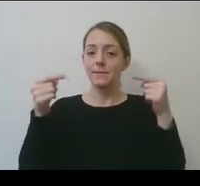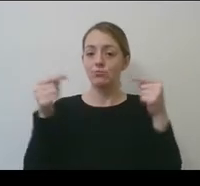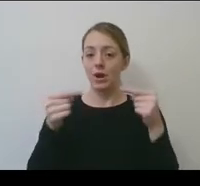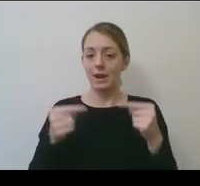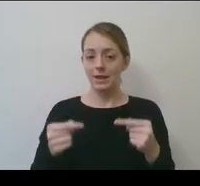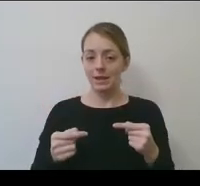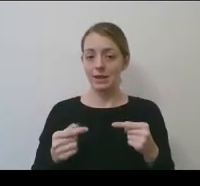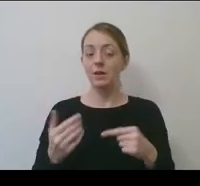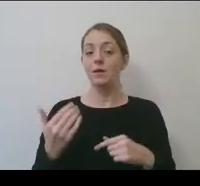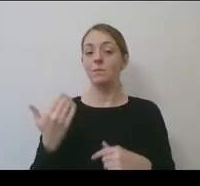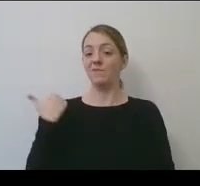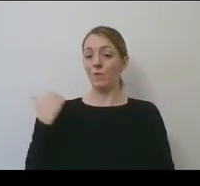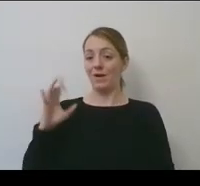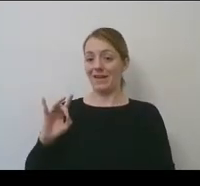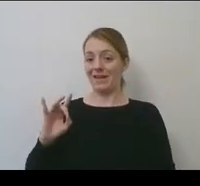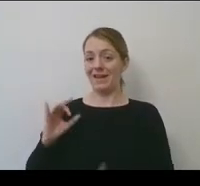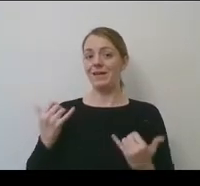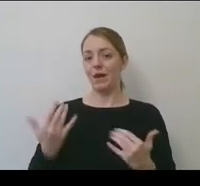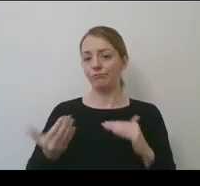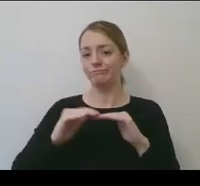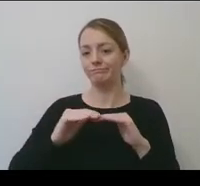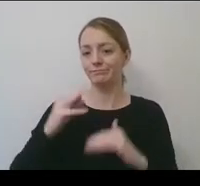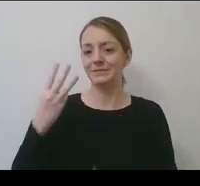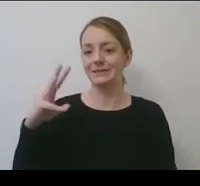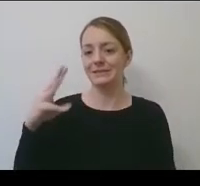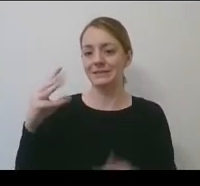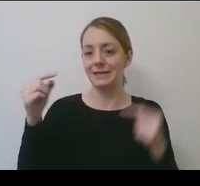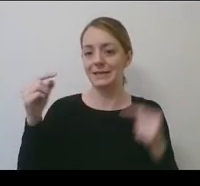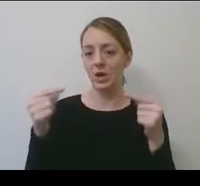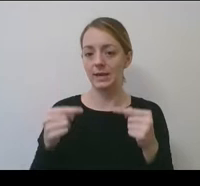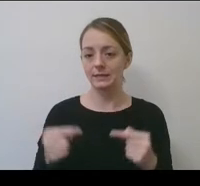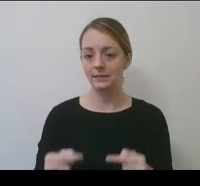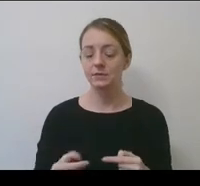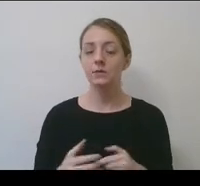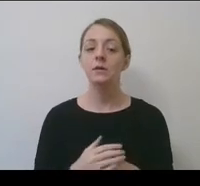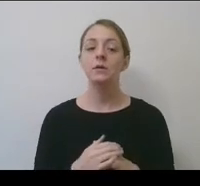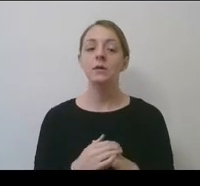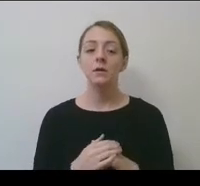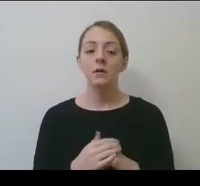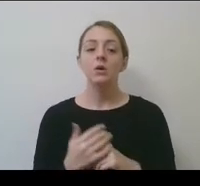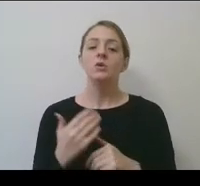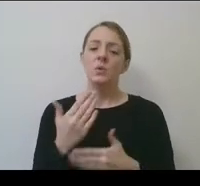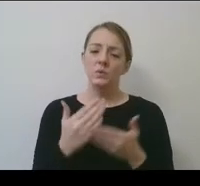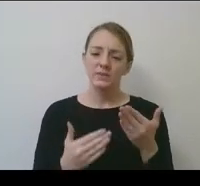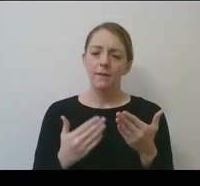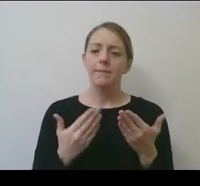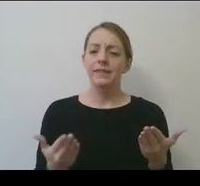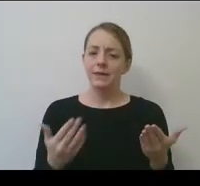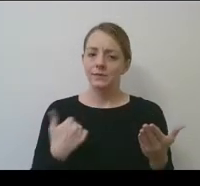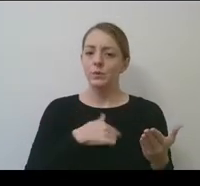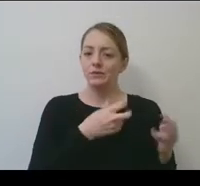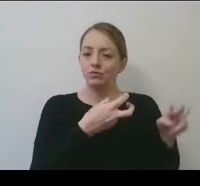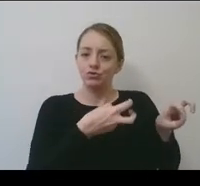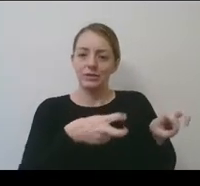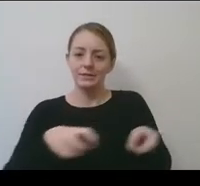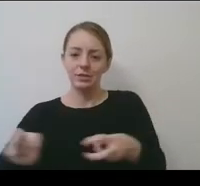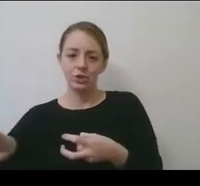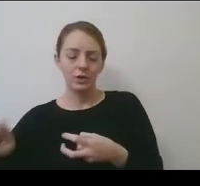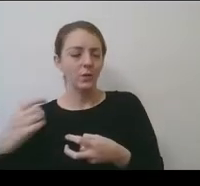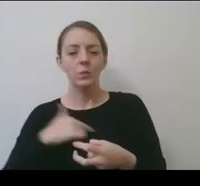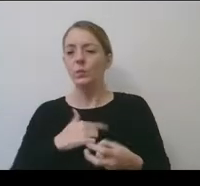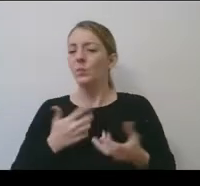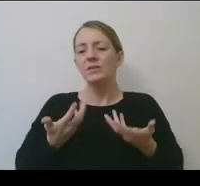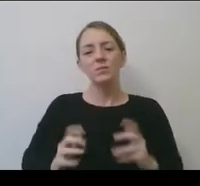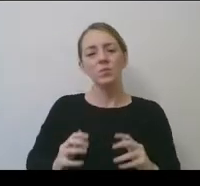eight to 16, uh, a little bit like Lynn with some of the elements of it, we're, we're in transition. And so we did not want to wait. We will be